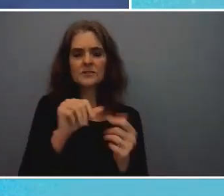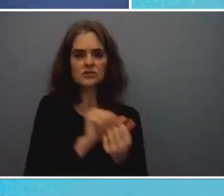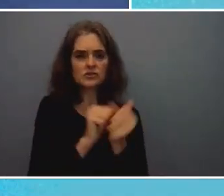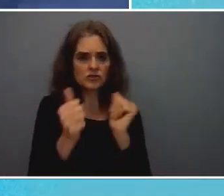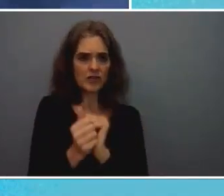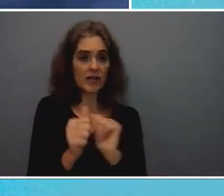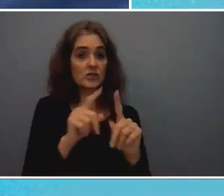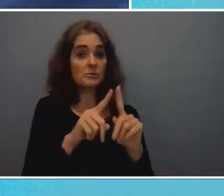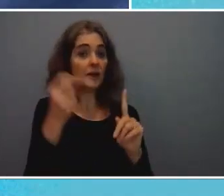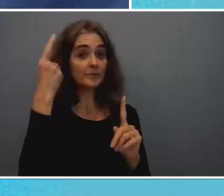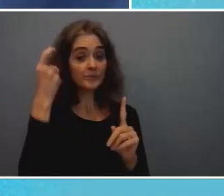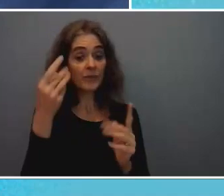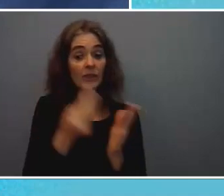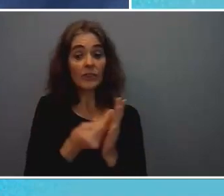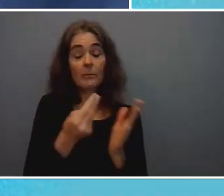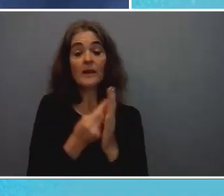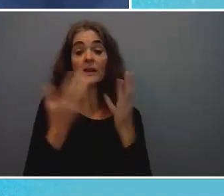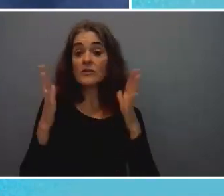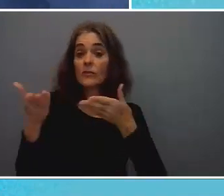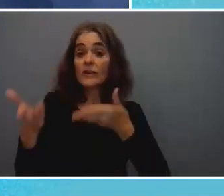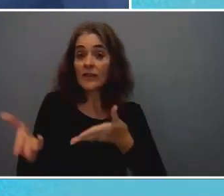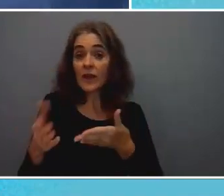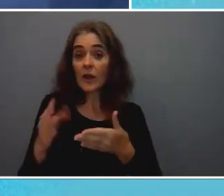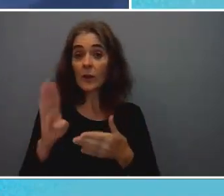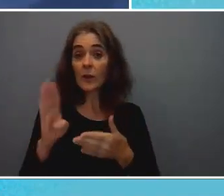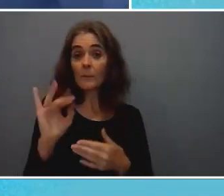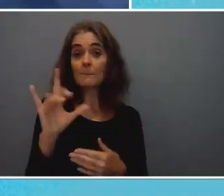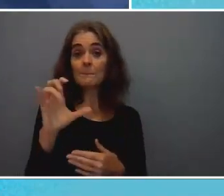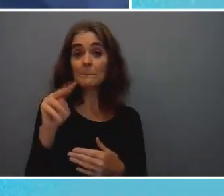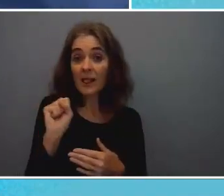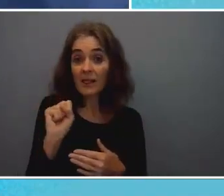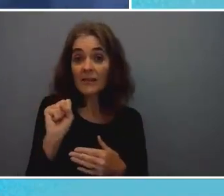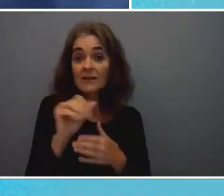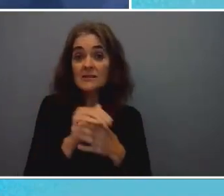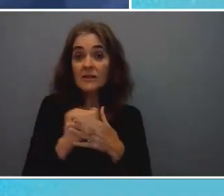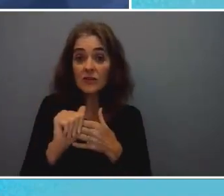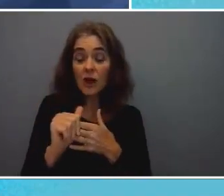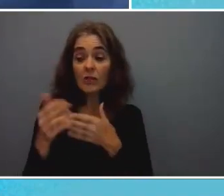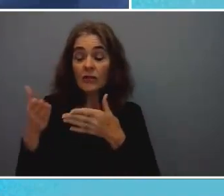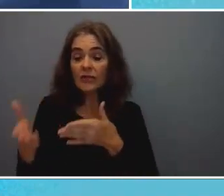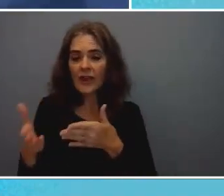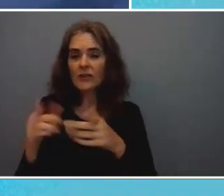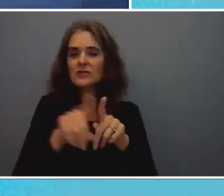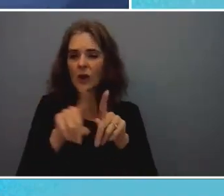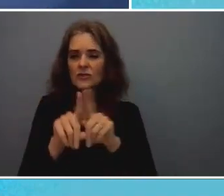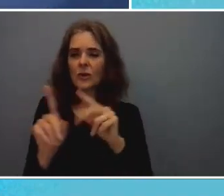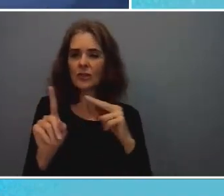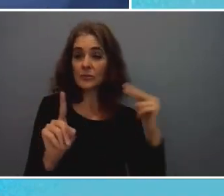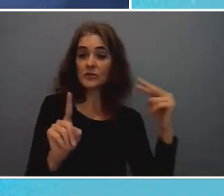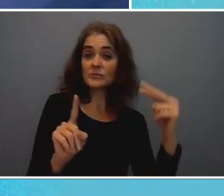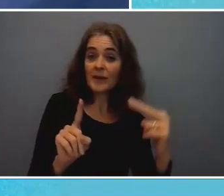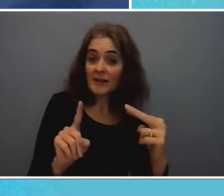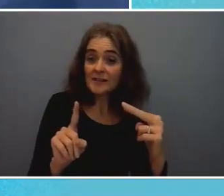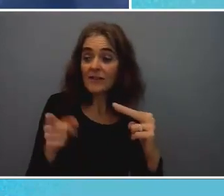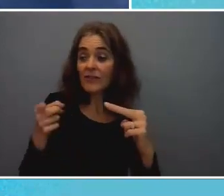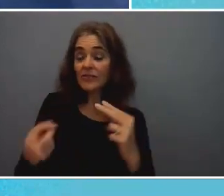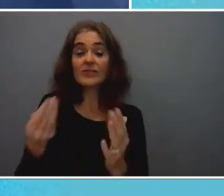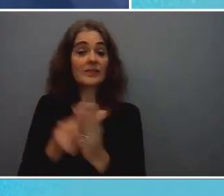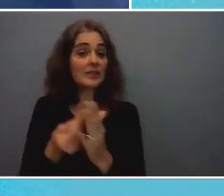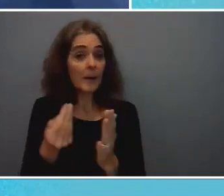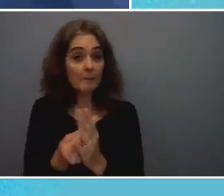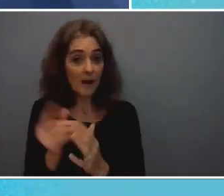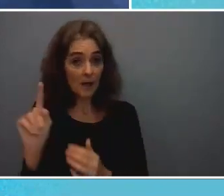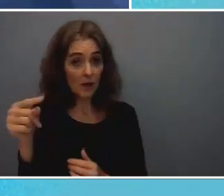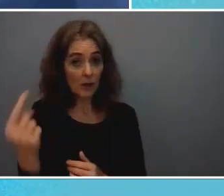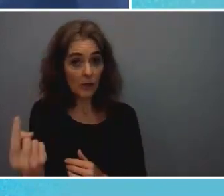money that's already there and it's in its billions of dollars there's also the perspective that that money itself is